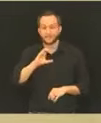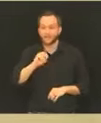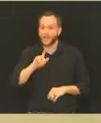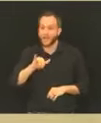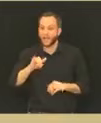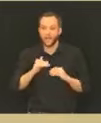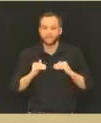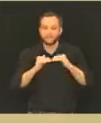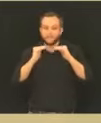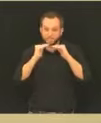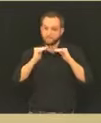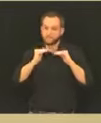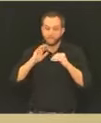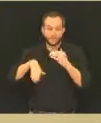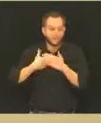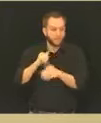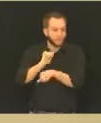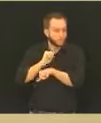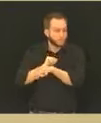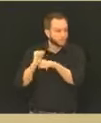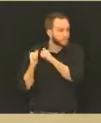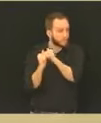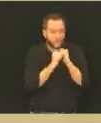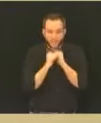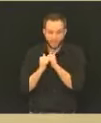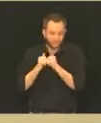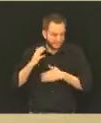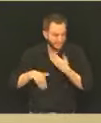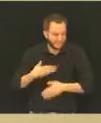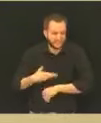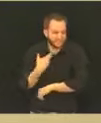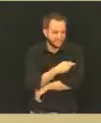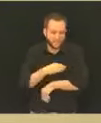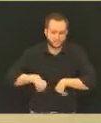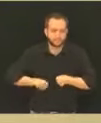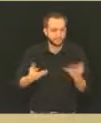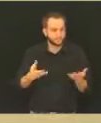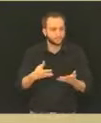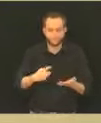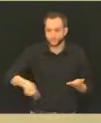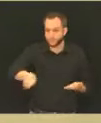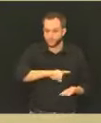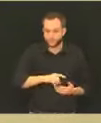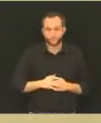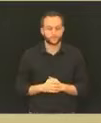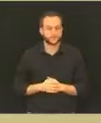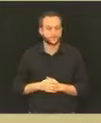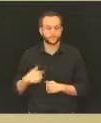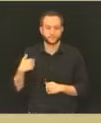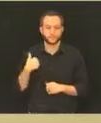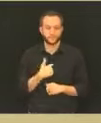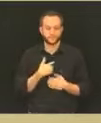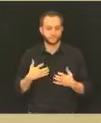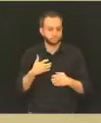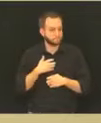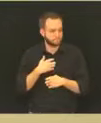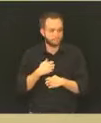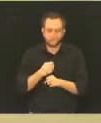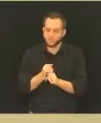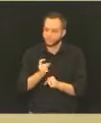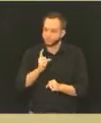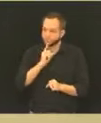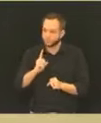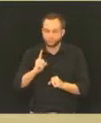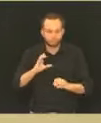doing all that we can to get more vaccines through the door. To that end, we can make sure we are communicating with you